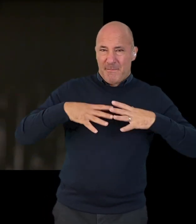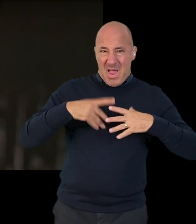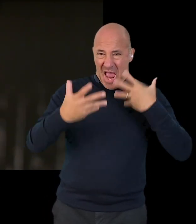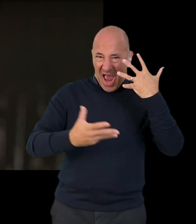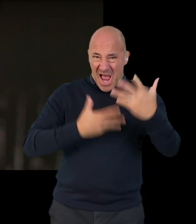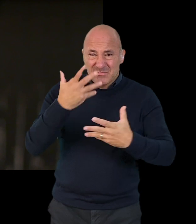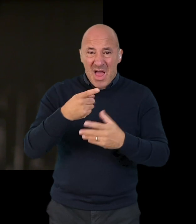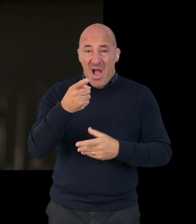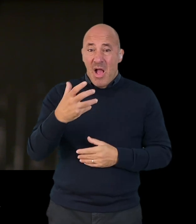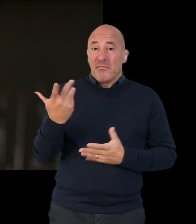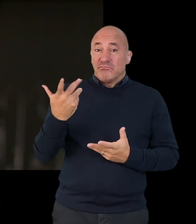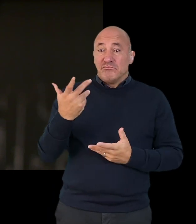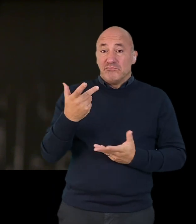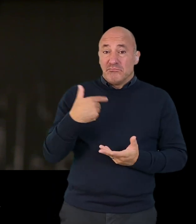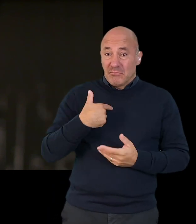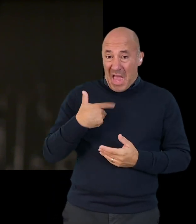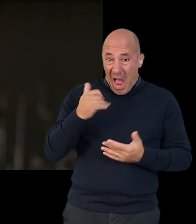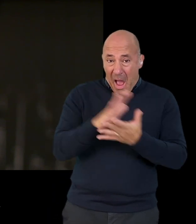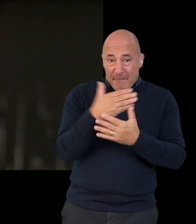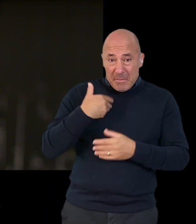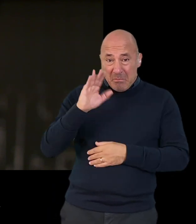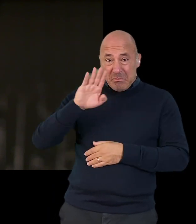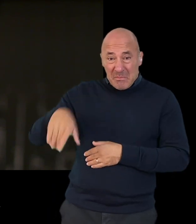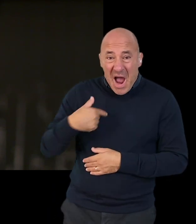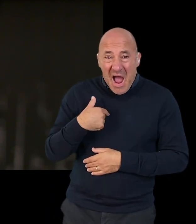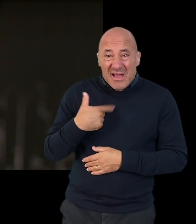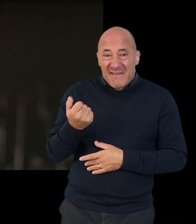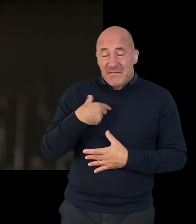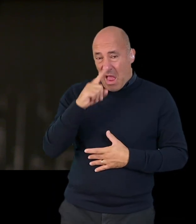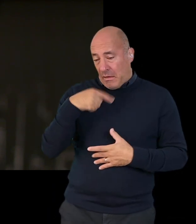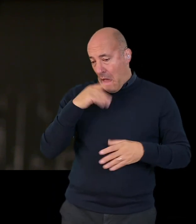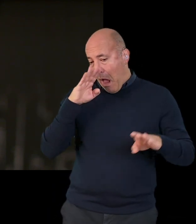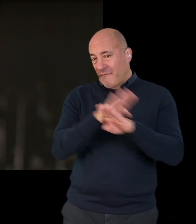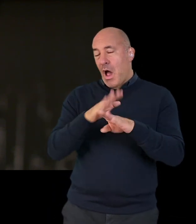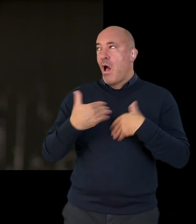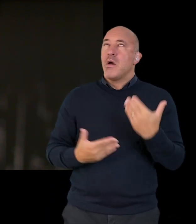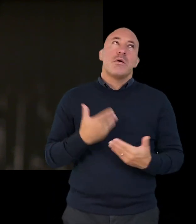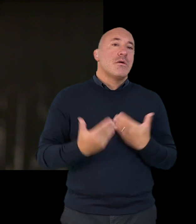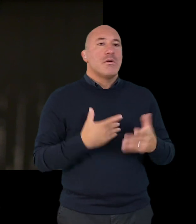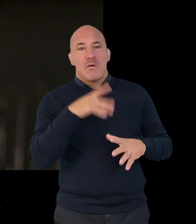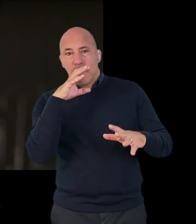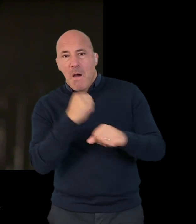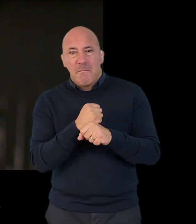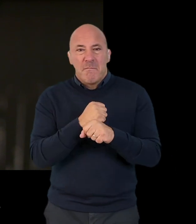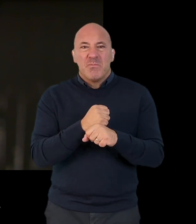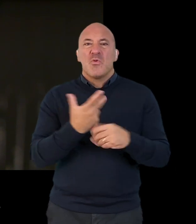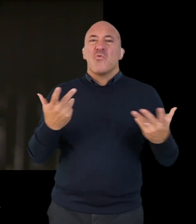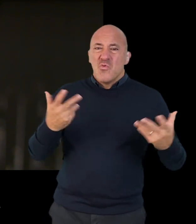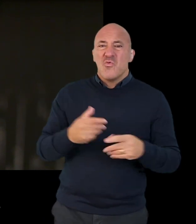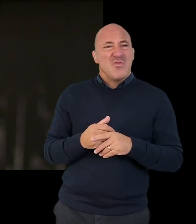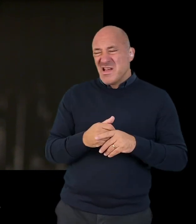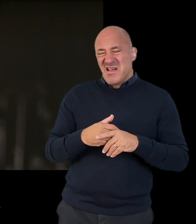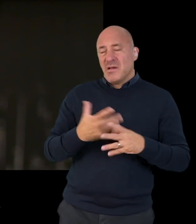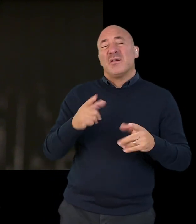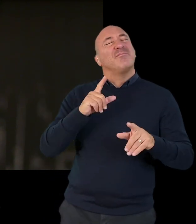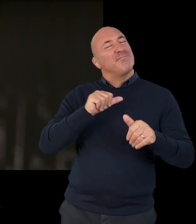prepare your claim you explain whether you would be willing to live in your country of origin a life where